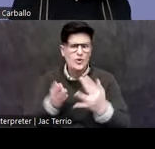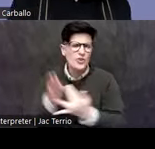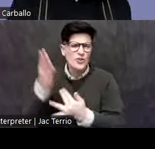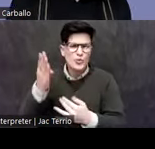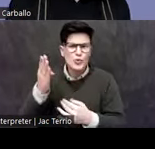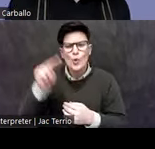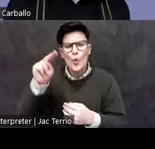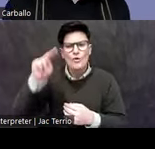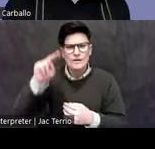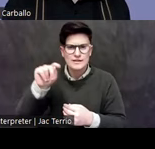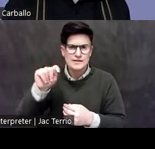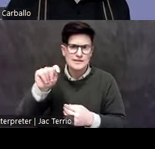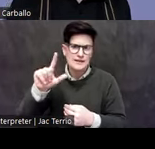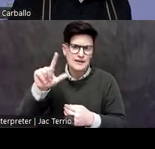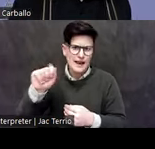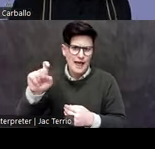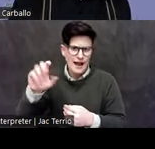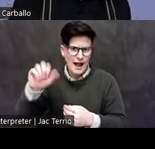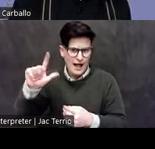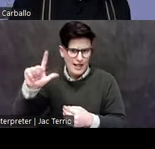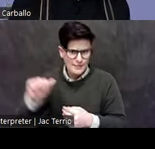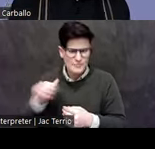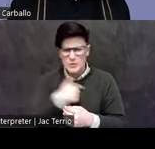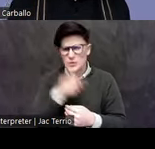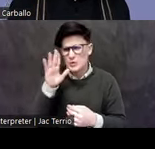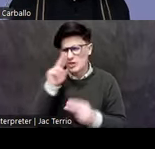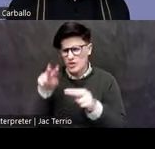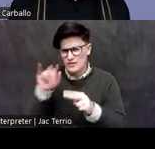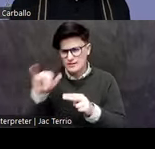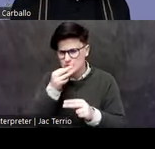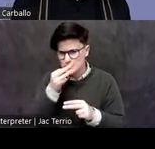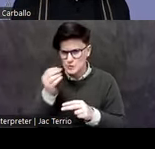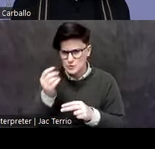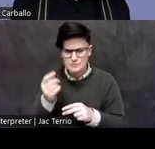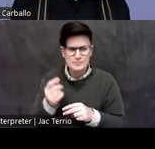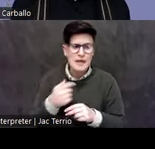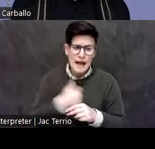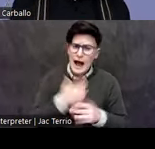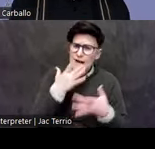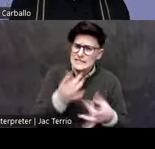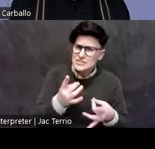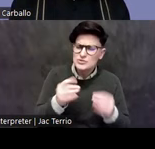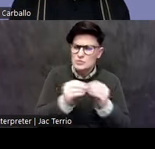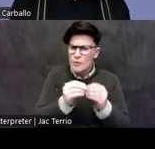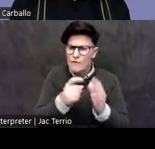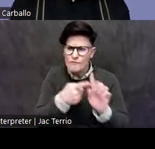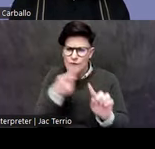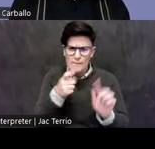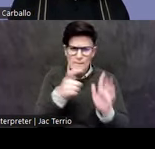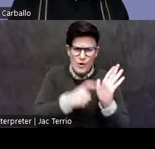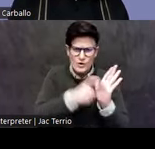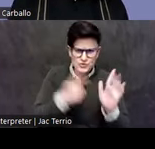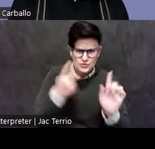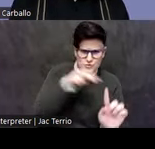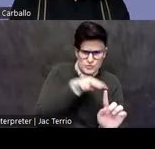And we'll look at that in a bit. But I was interested archaeologically in looking at where sites